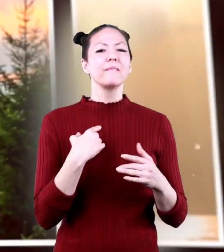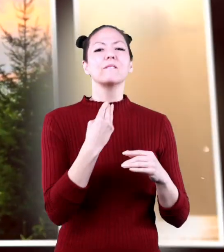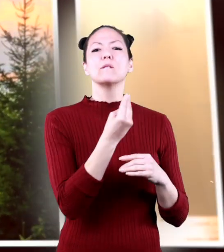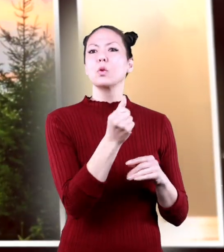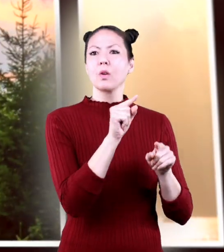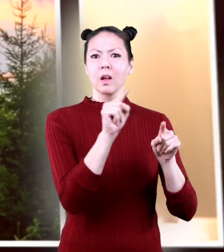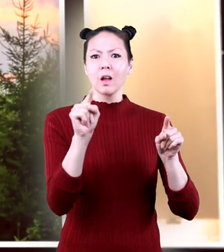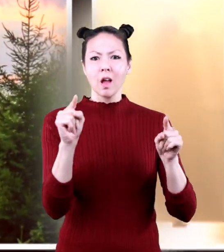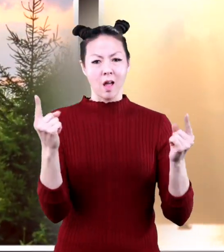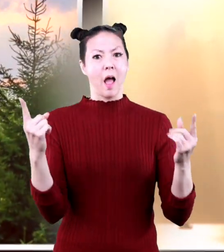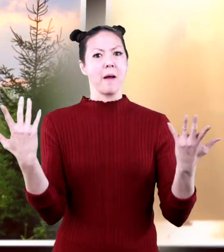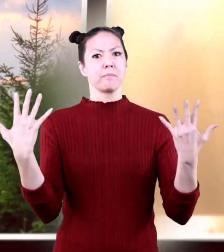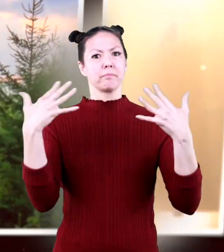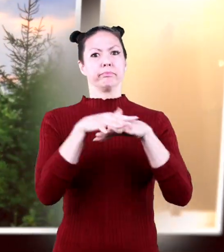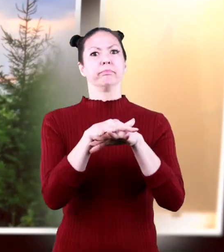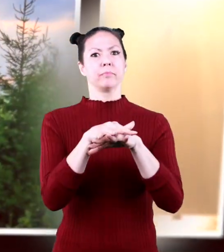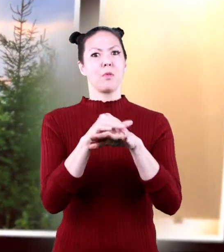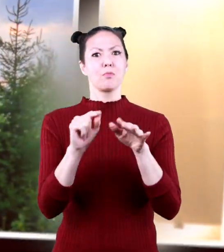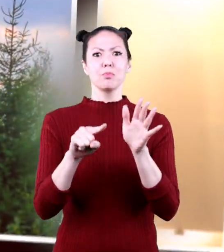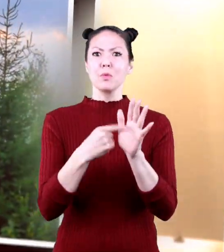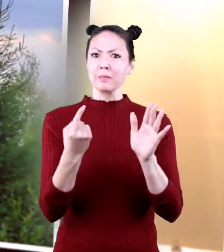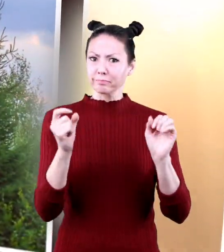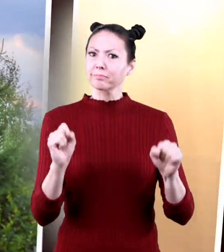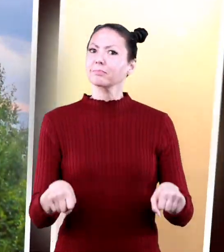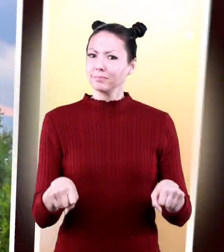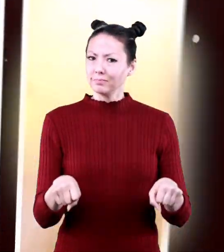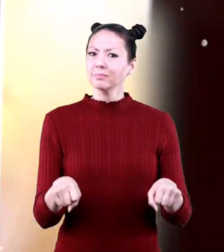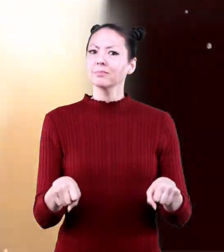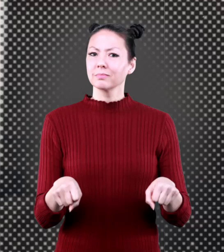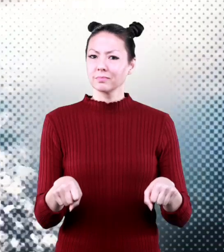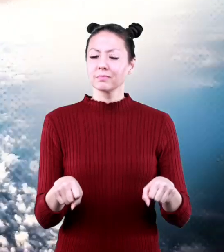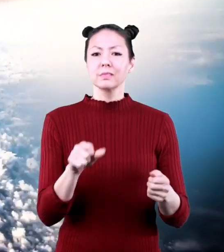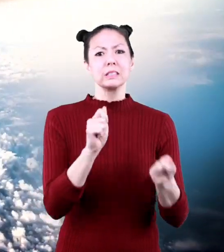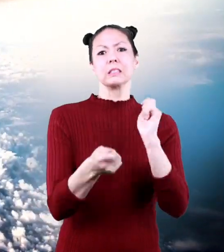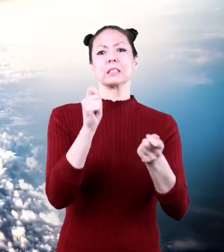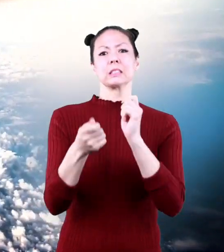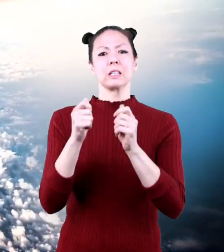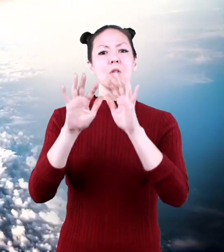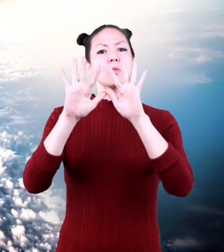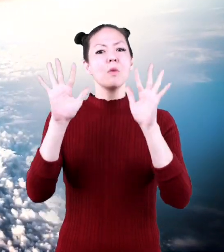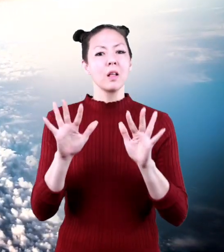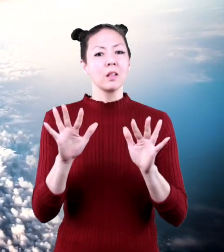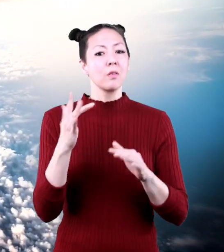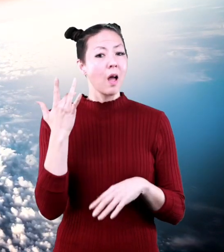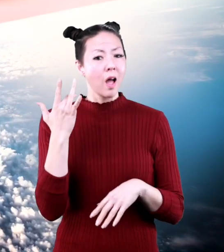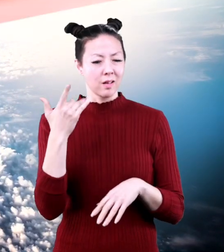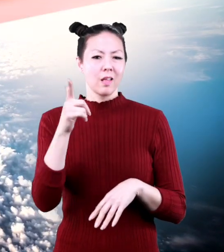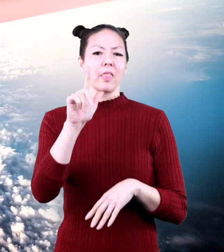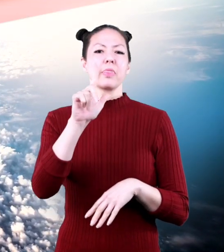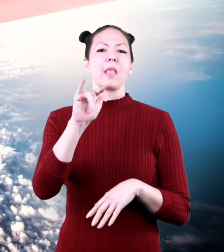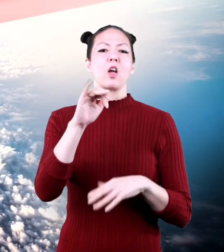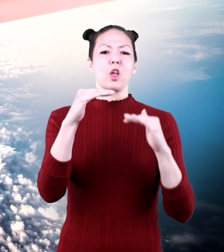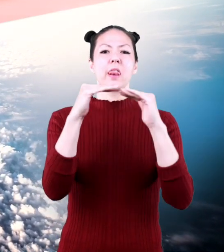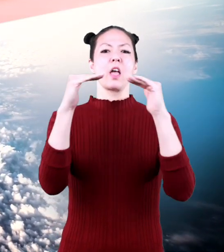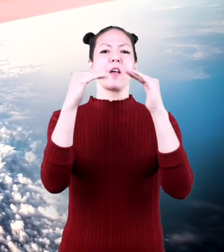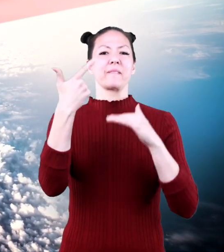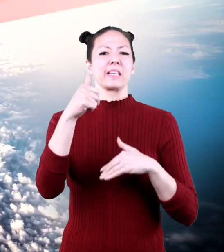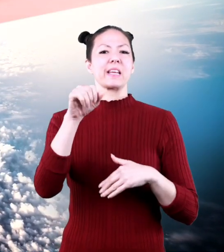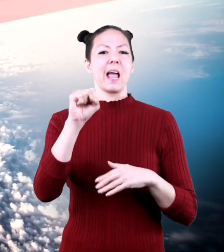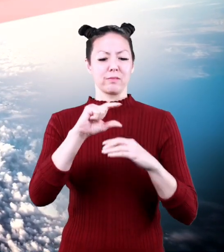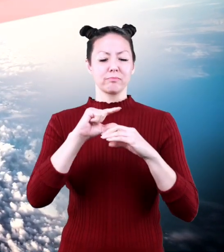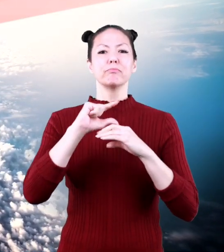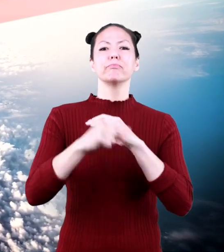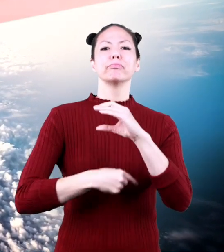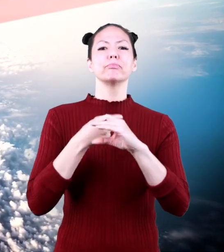it is at least a few of these things all at once. These changes in weather are because of a layer of